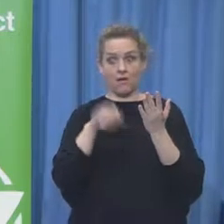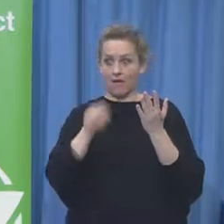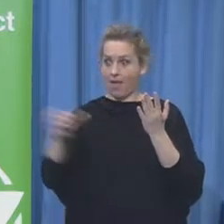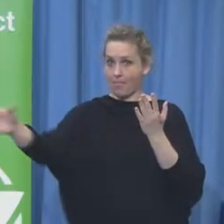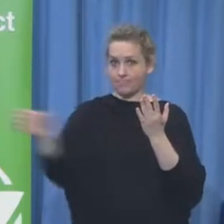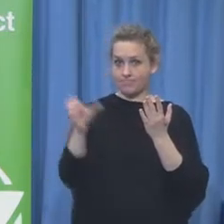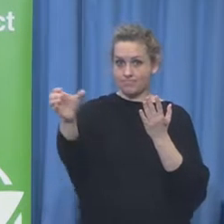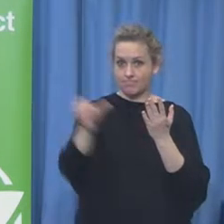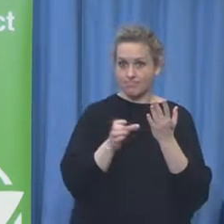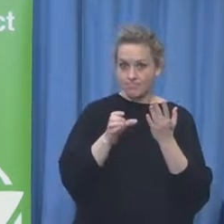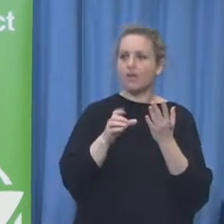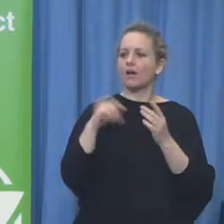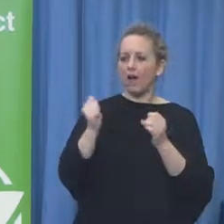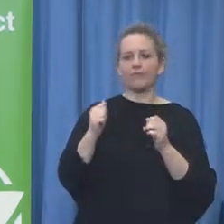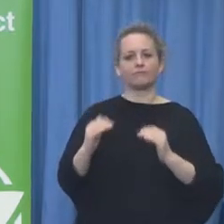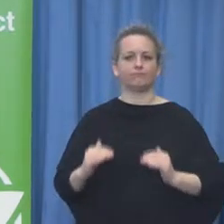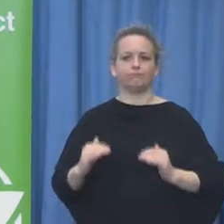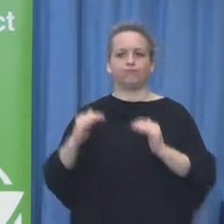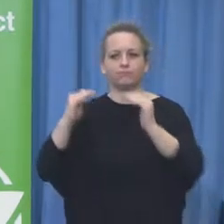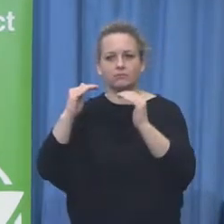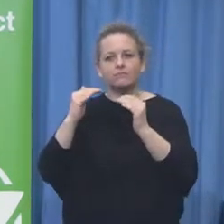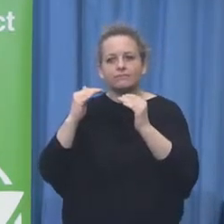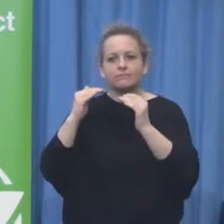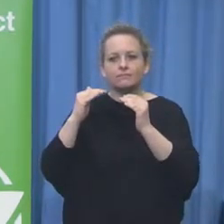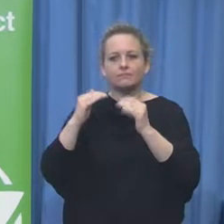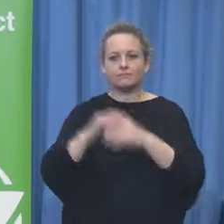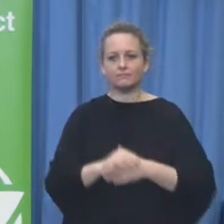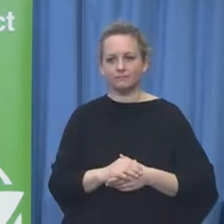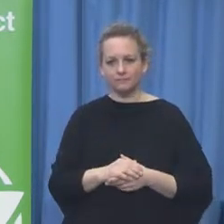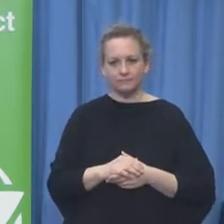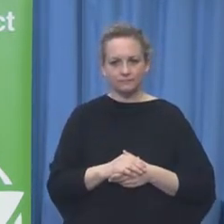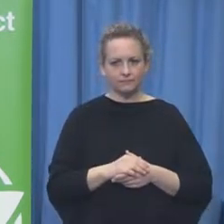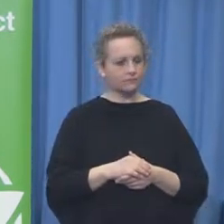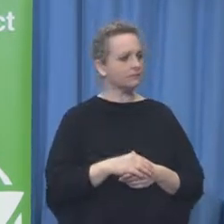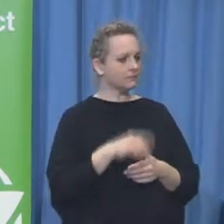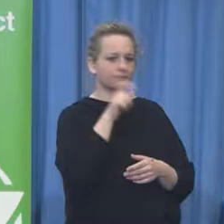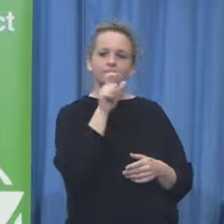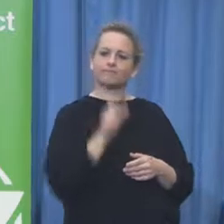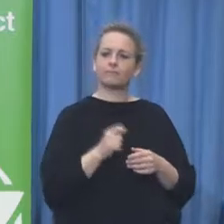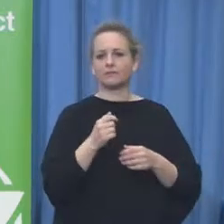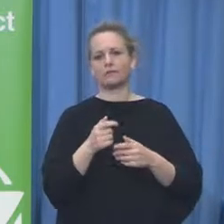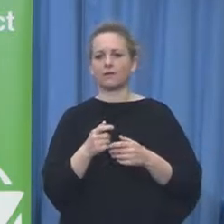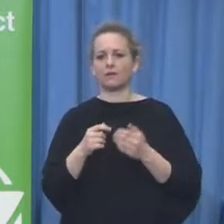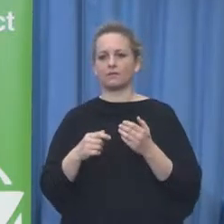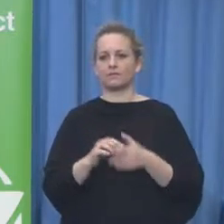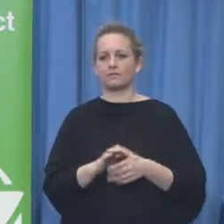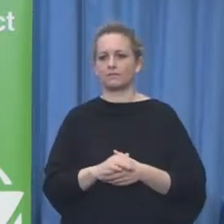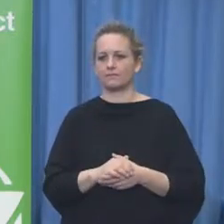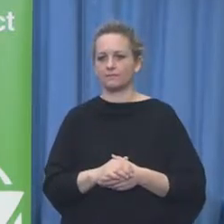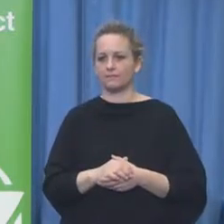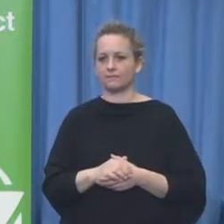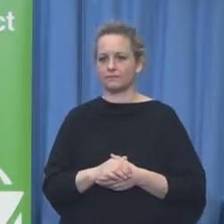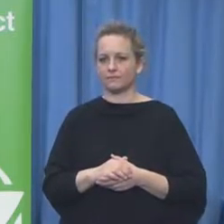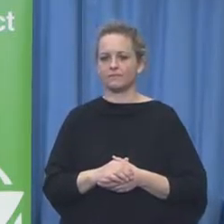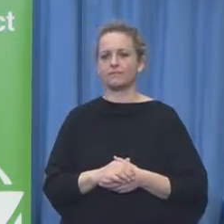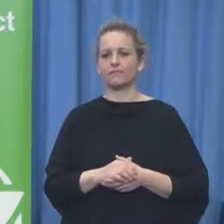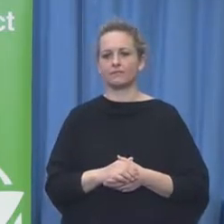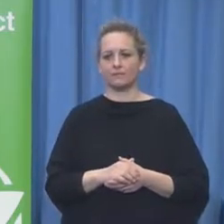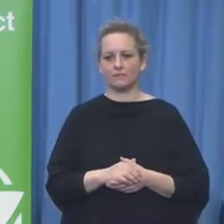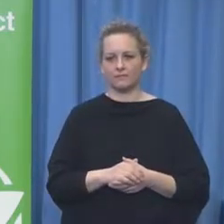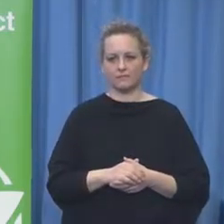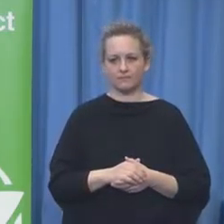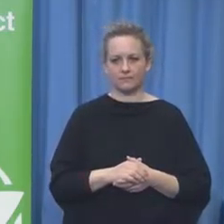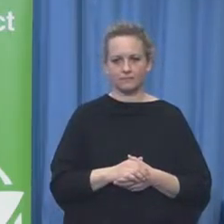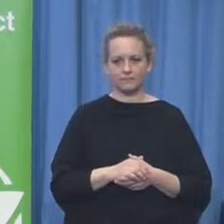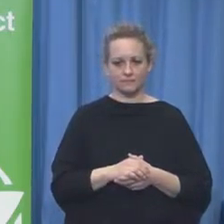And our keynote speaker is Patrick Romsek. Patrick Romsek himself, but also he is from Cisco. And for those